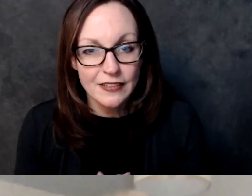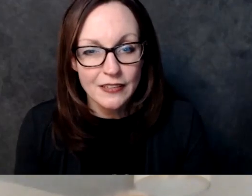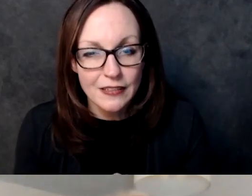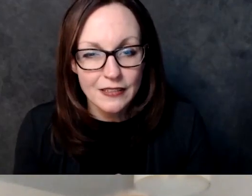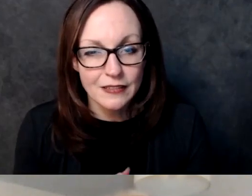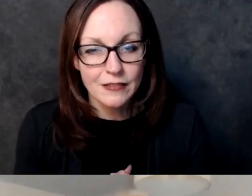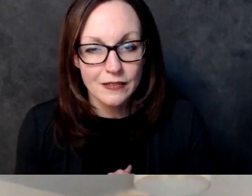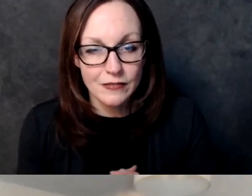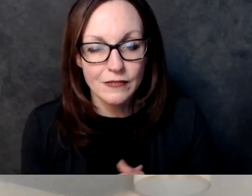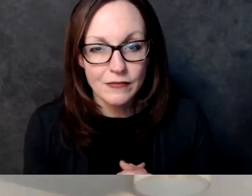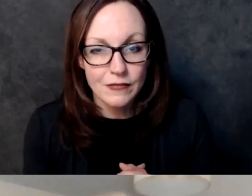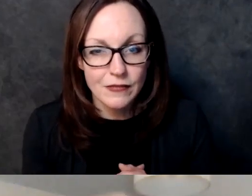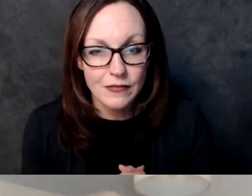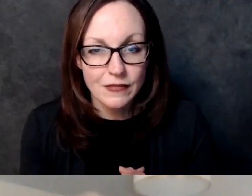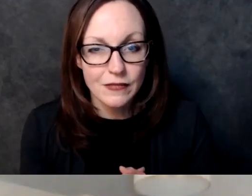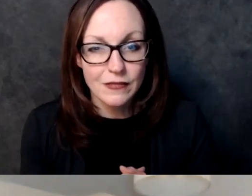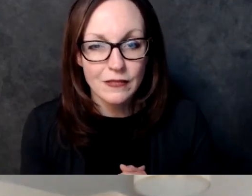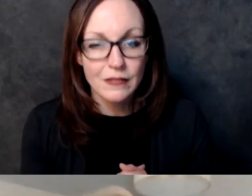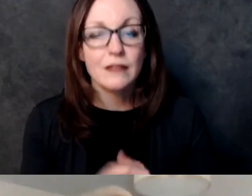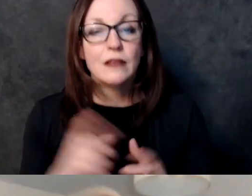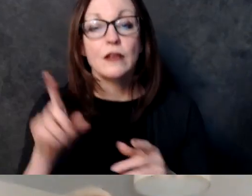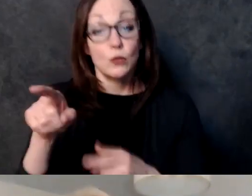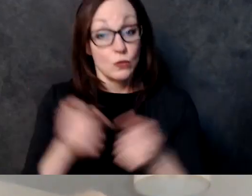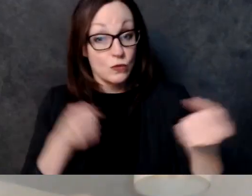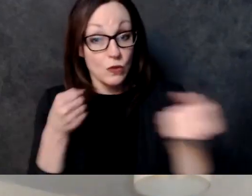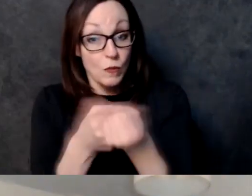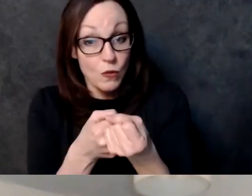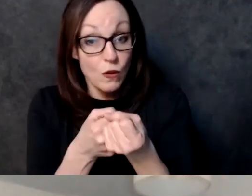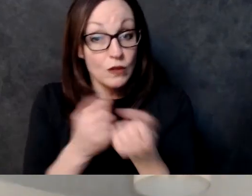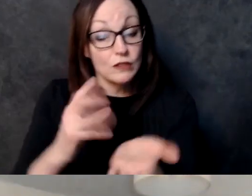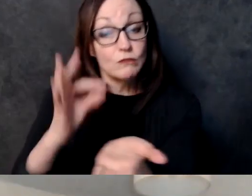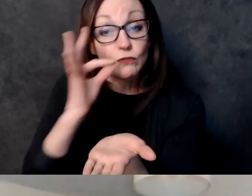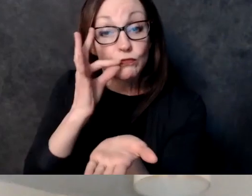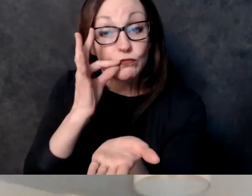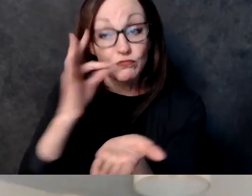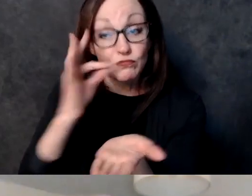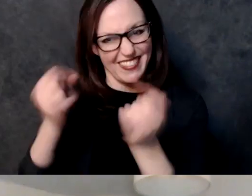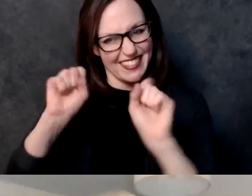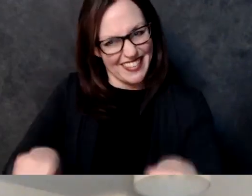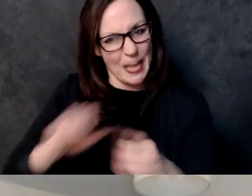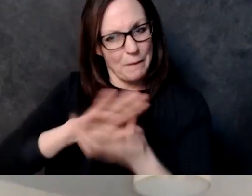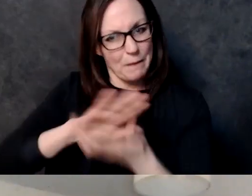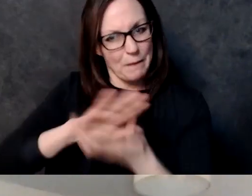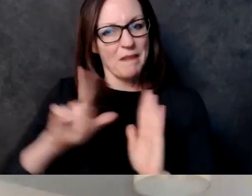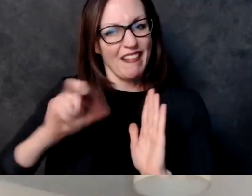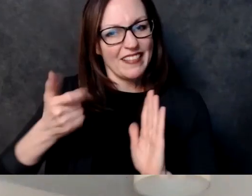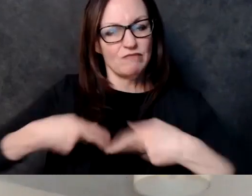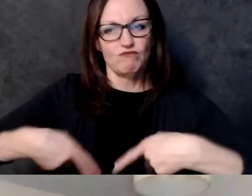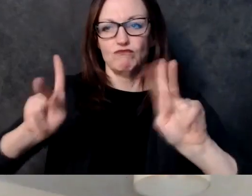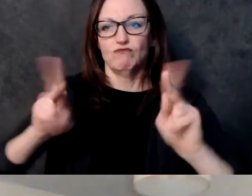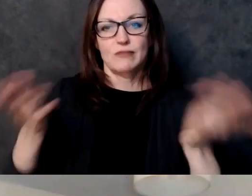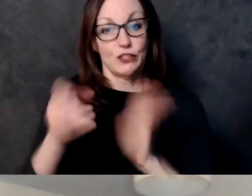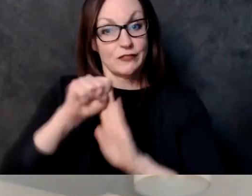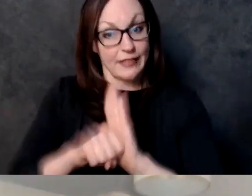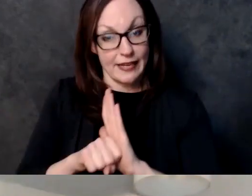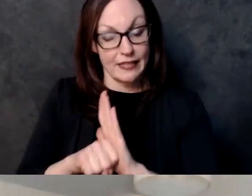one too that's i've authored the bill so i'm not it's not just something that's a trivia question of if we do this yes i'm the main sponsor one of the